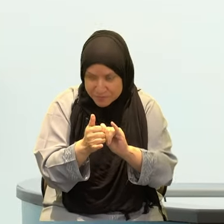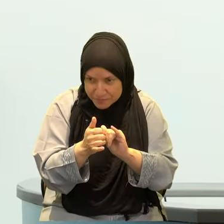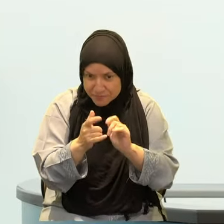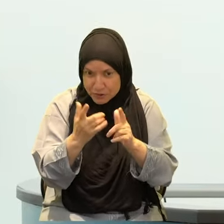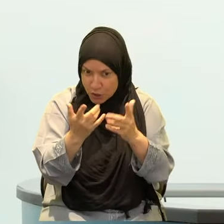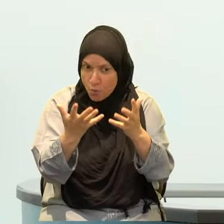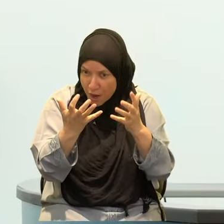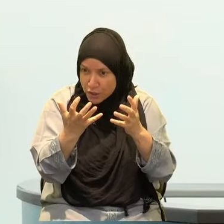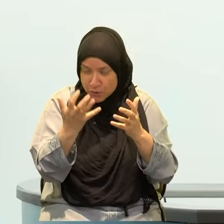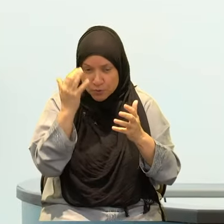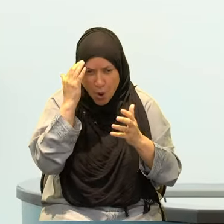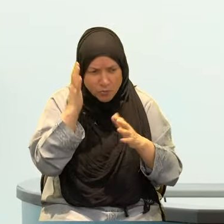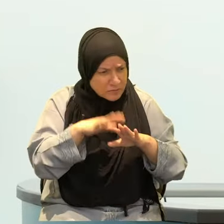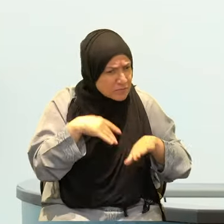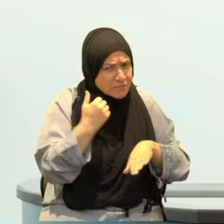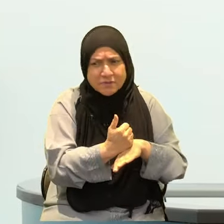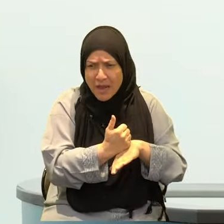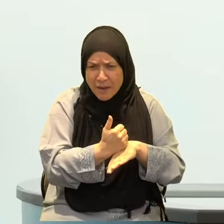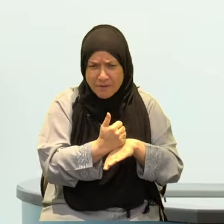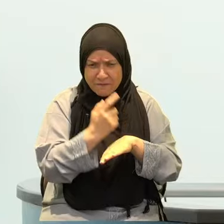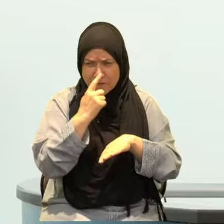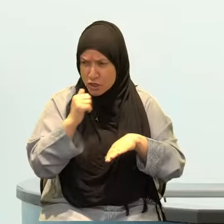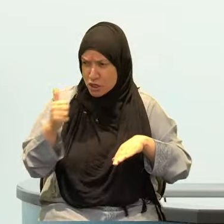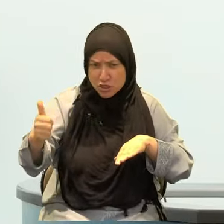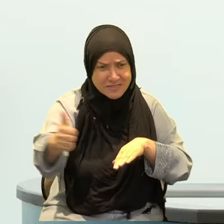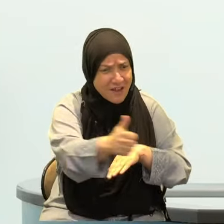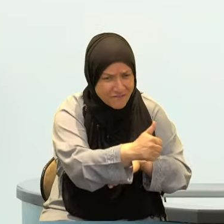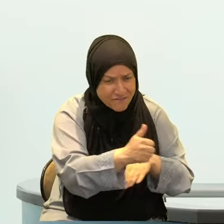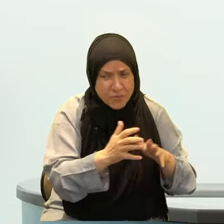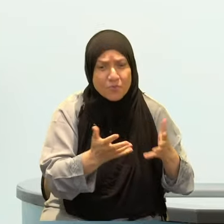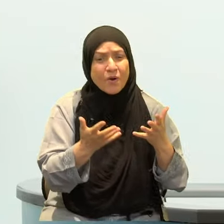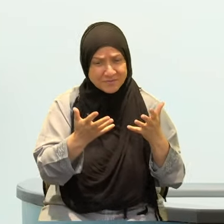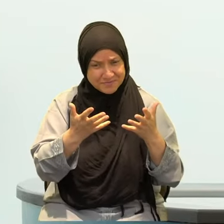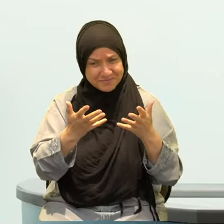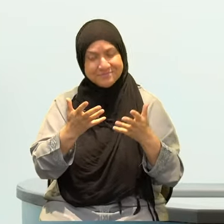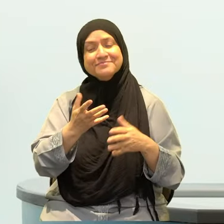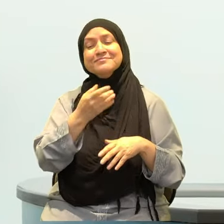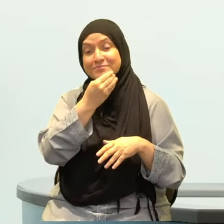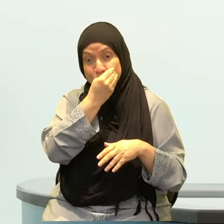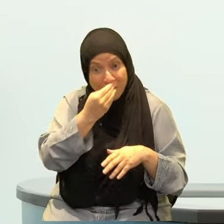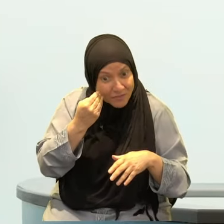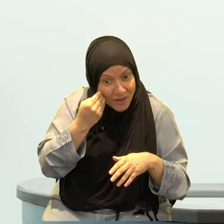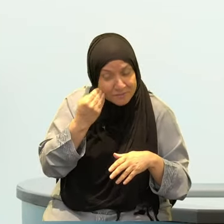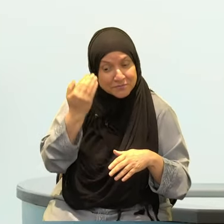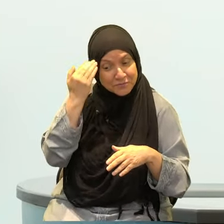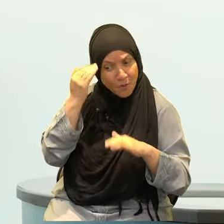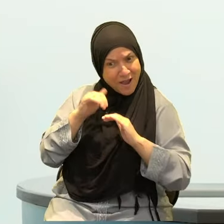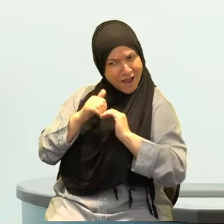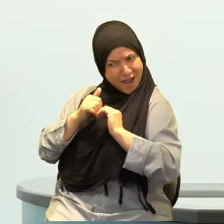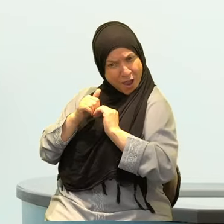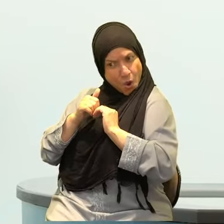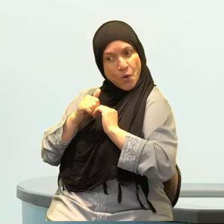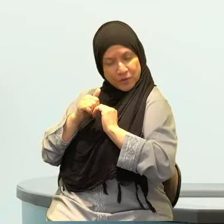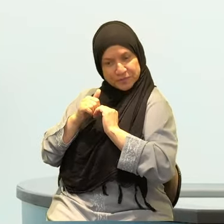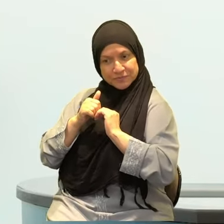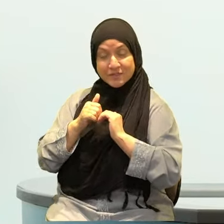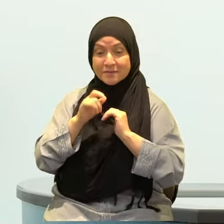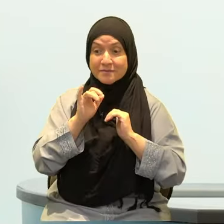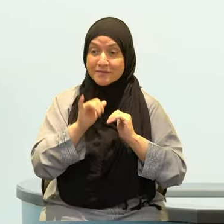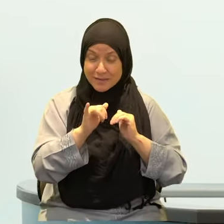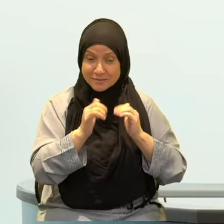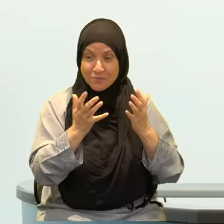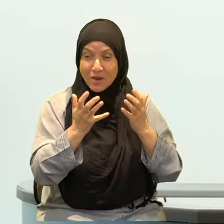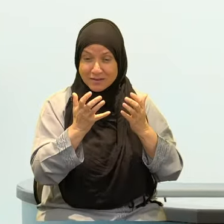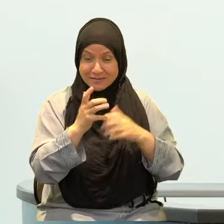Siyam, fasting, naturally increases you in taqwa, which is, as the ulema mentioned, the foundation of faith, God consciousness.